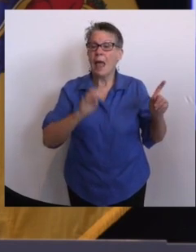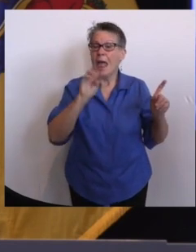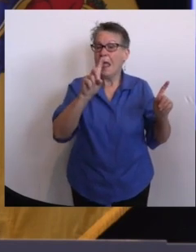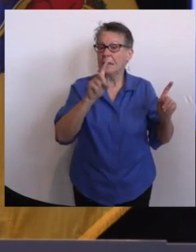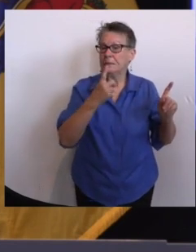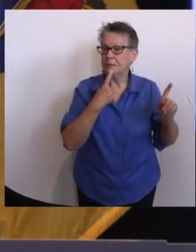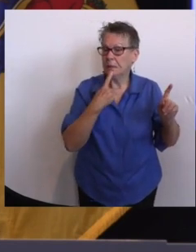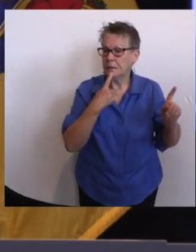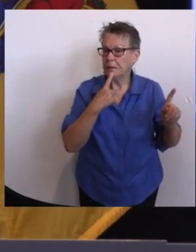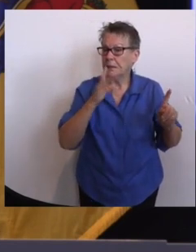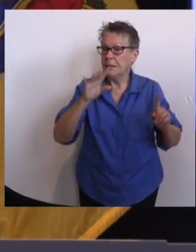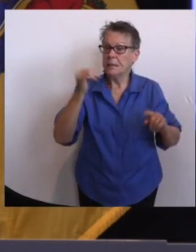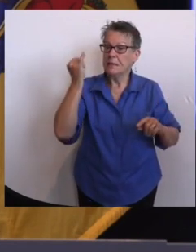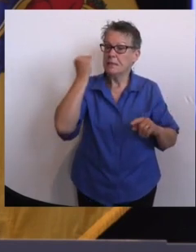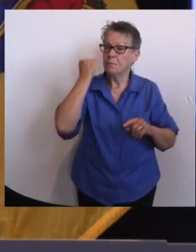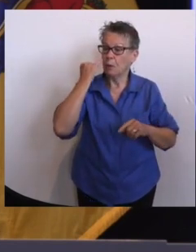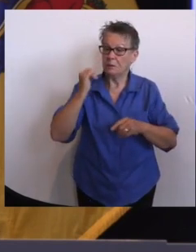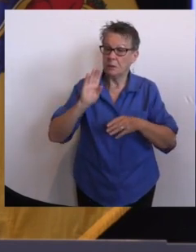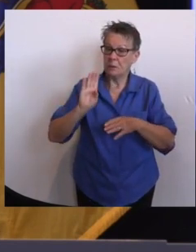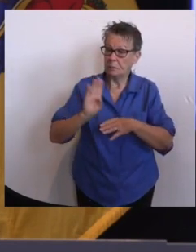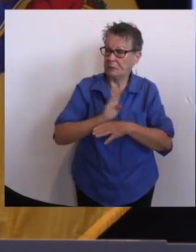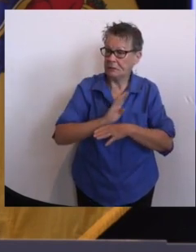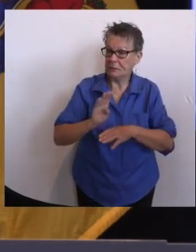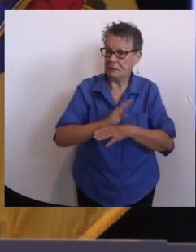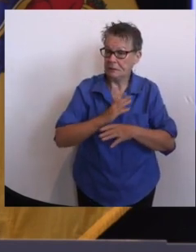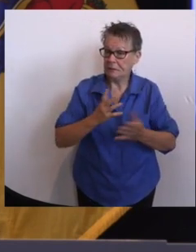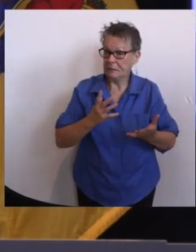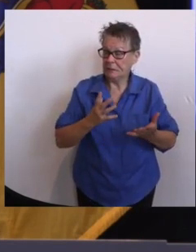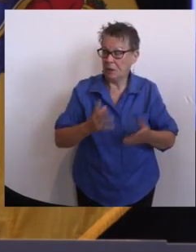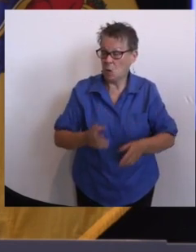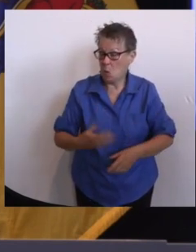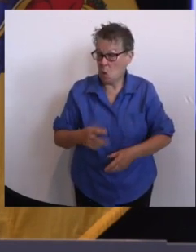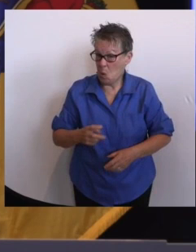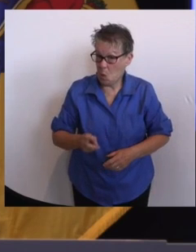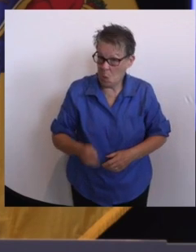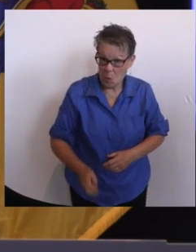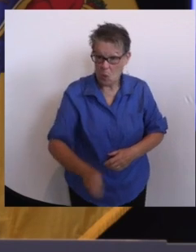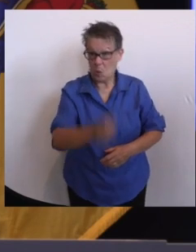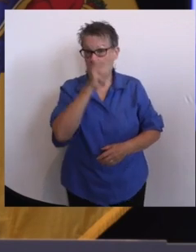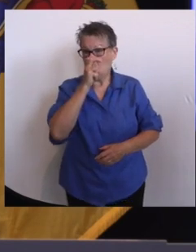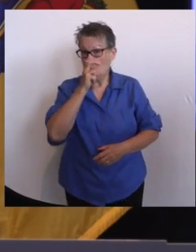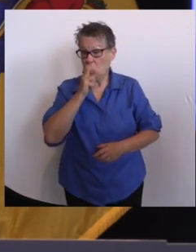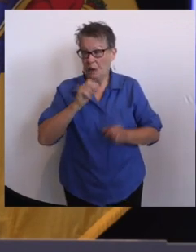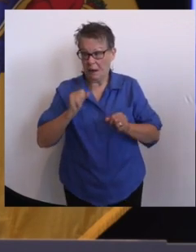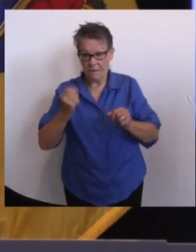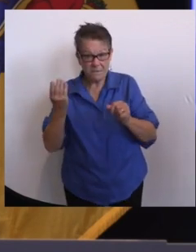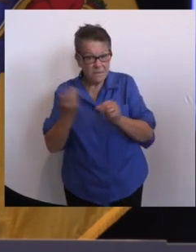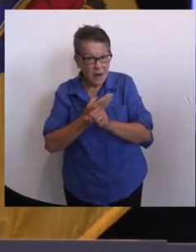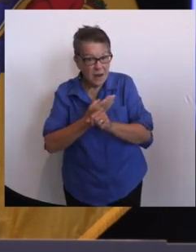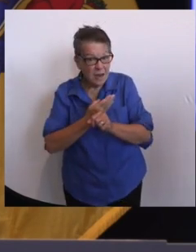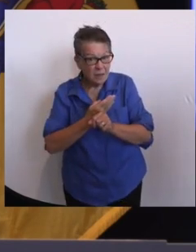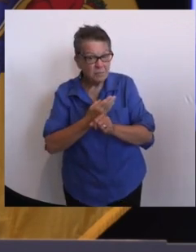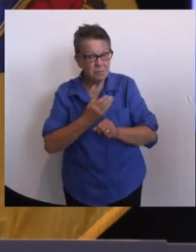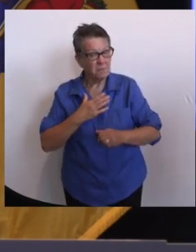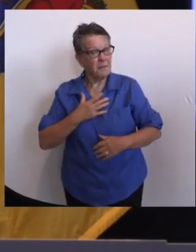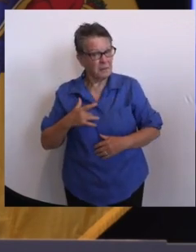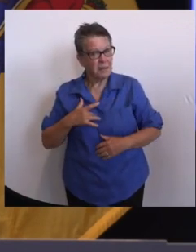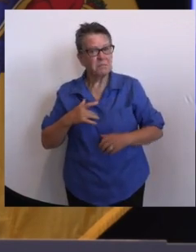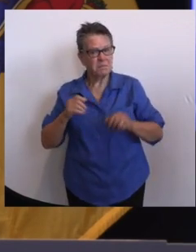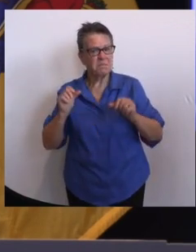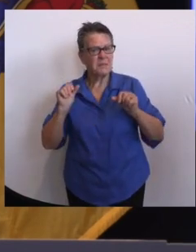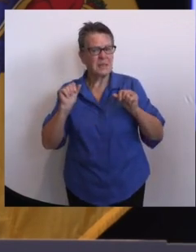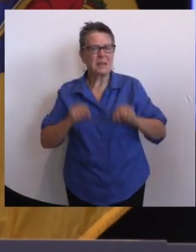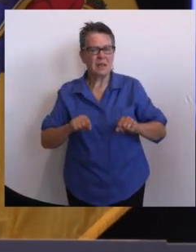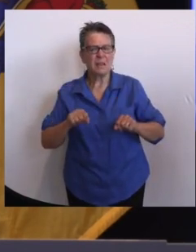I think whether they could terminate someone and the eligibility of that individual for unemployment, it would probably depend on that individual's employment arrangement.